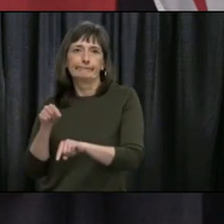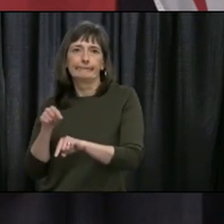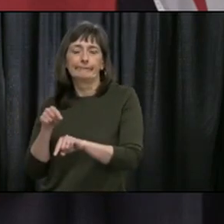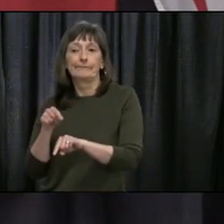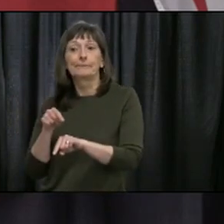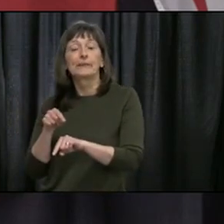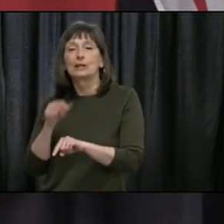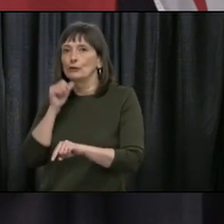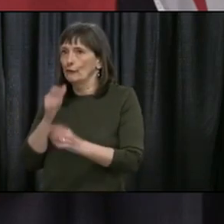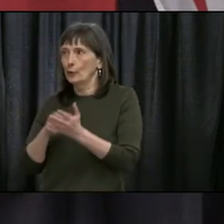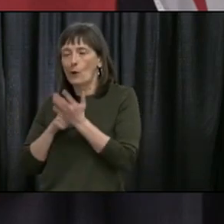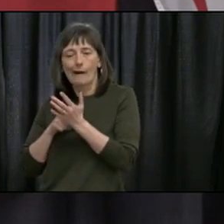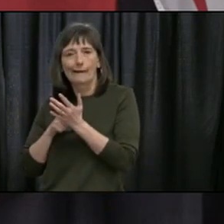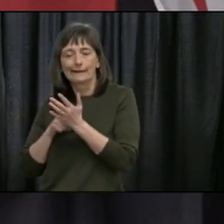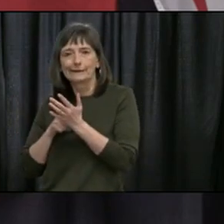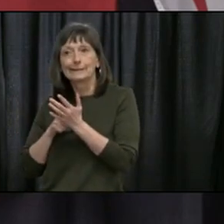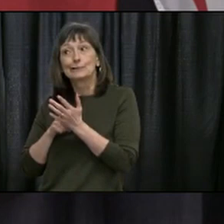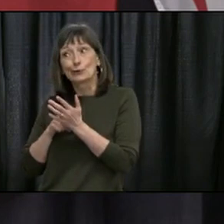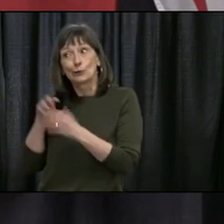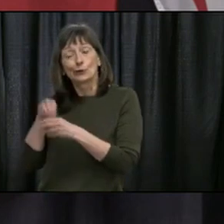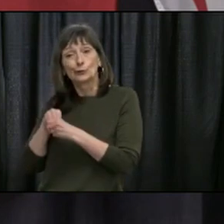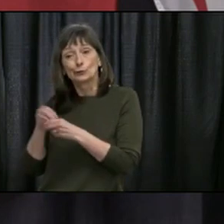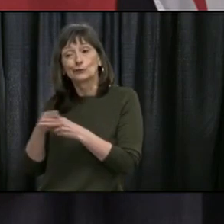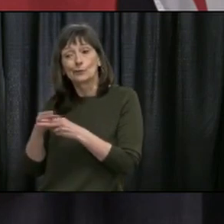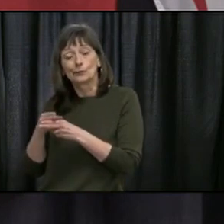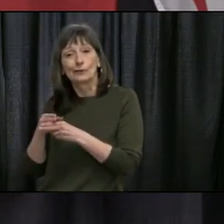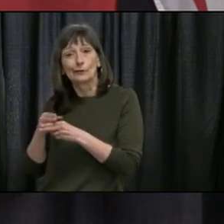that will include temporary foreign workers.